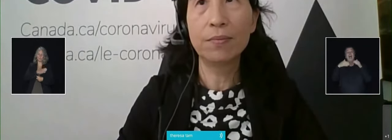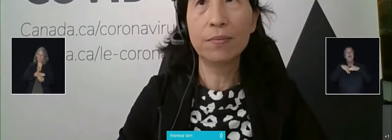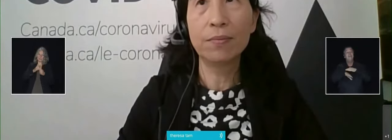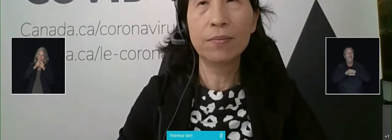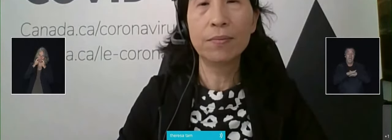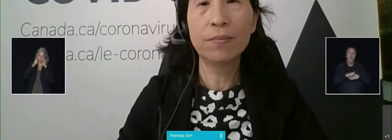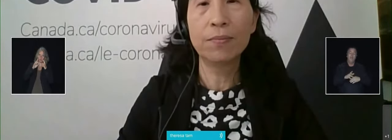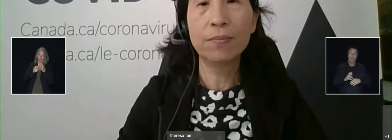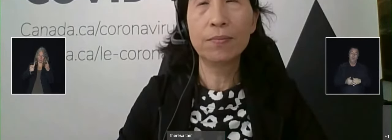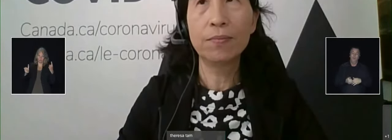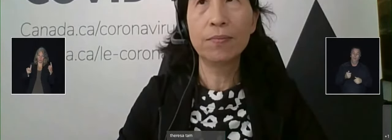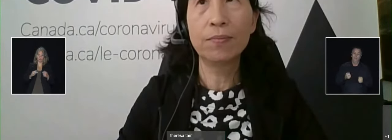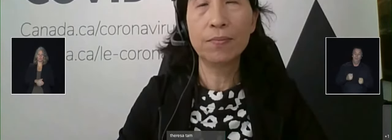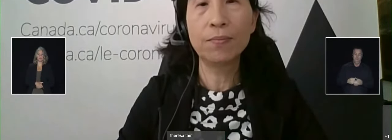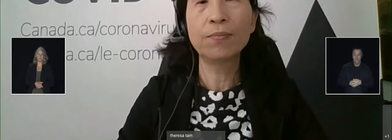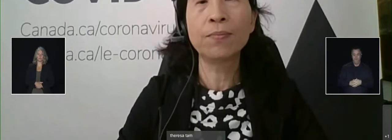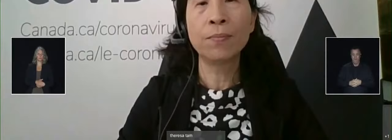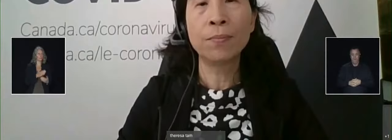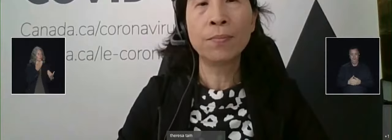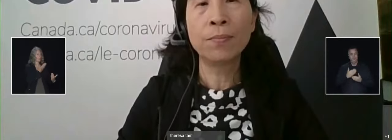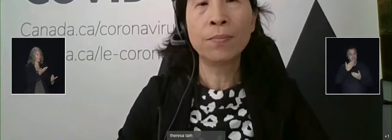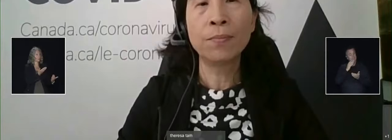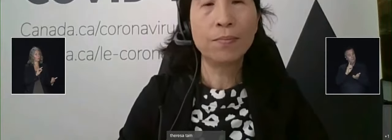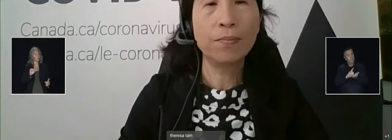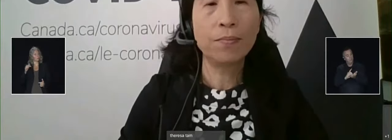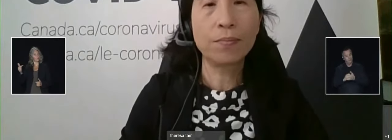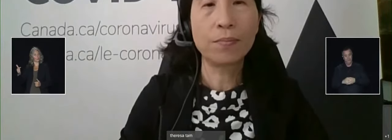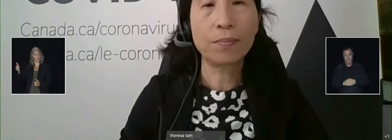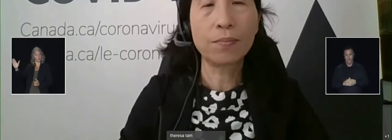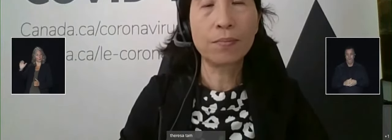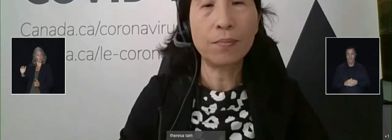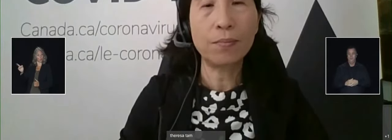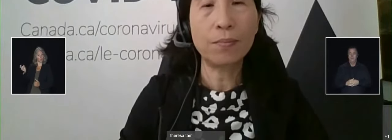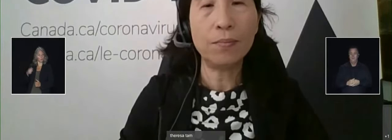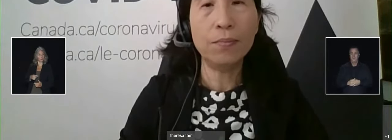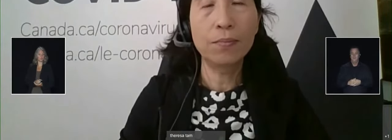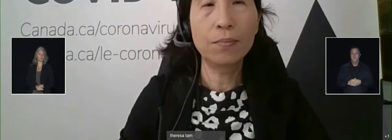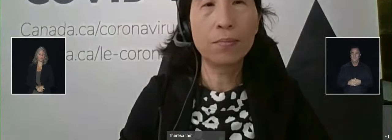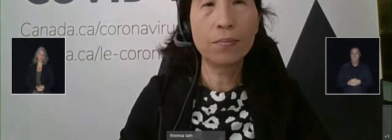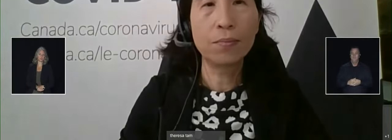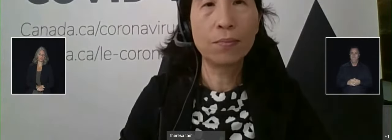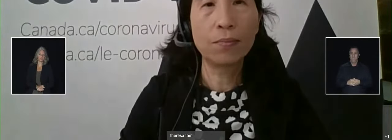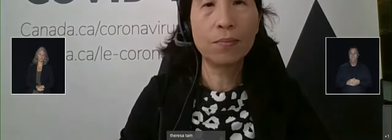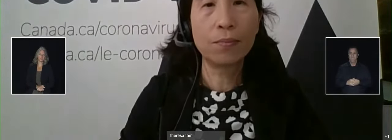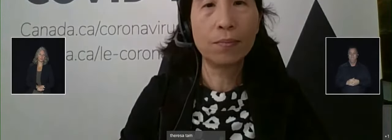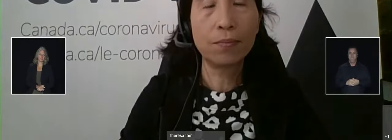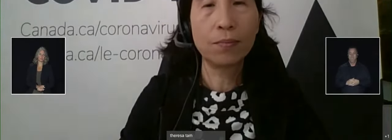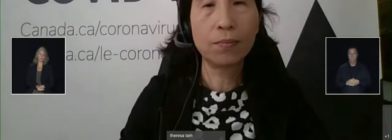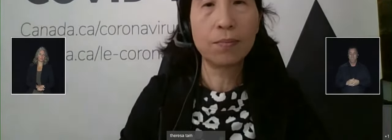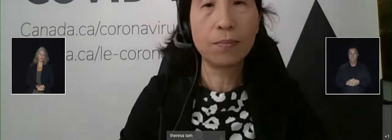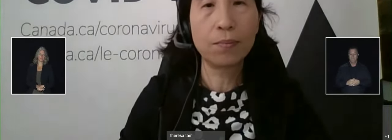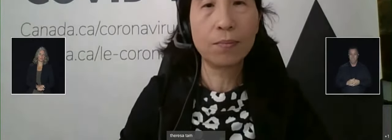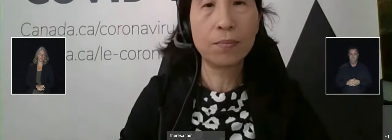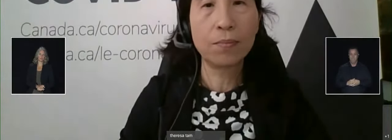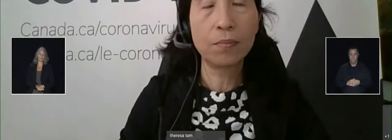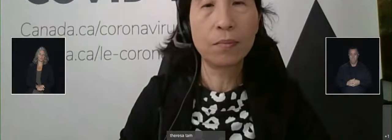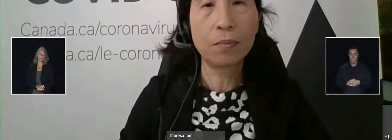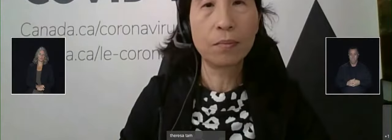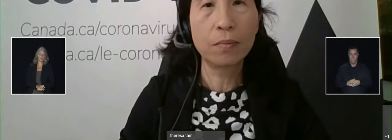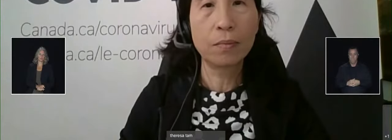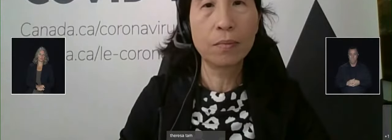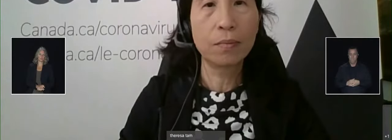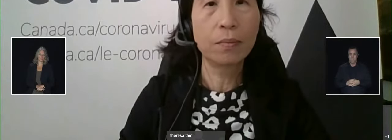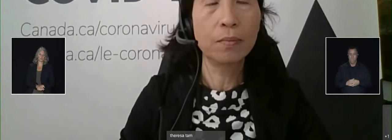Thank you, Dr. Hopper. Next question. Thank you. Merci. La prochaine question, Annie Guaymette, Cogéco Nouvelle